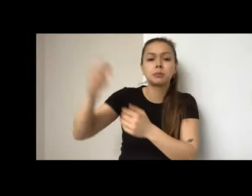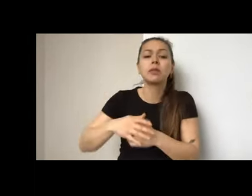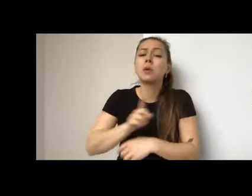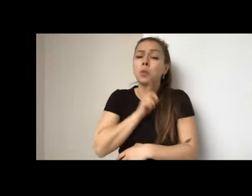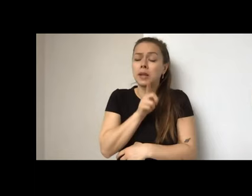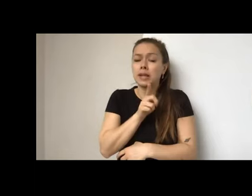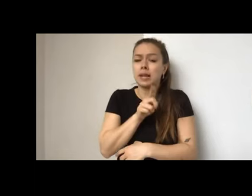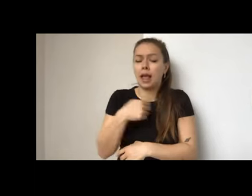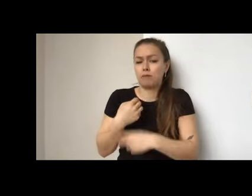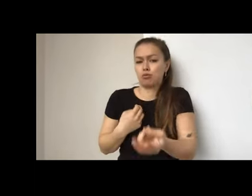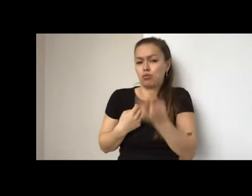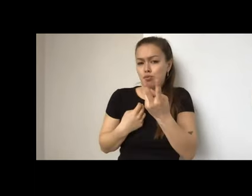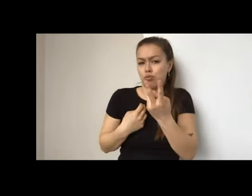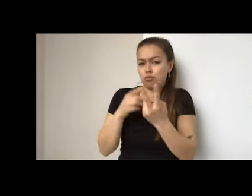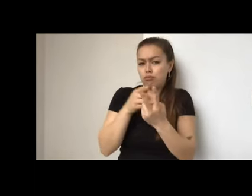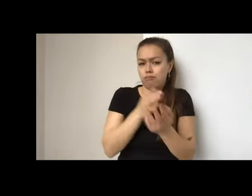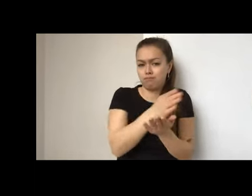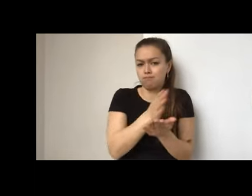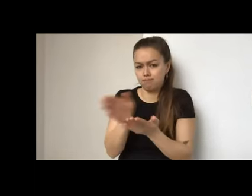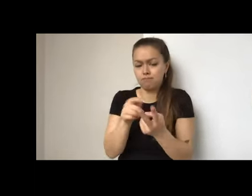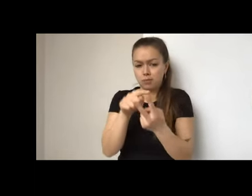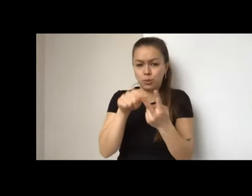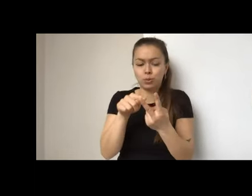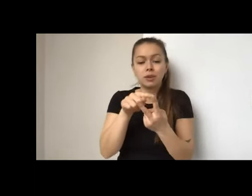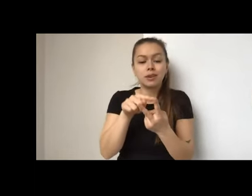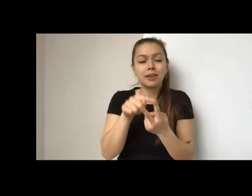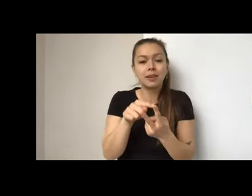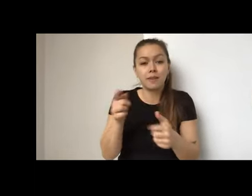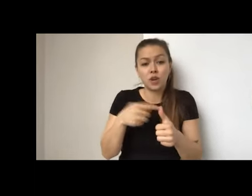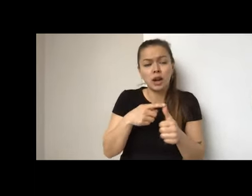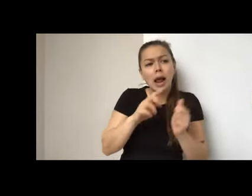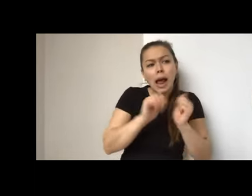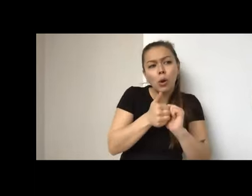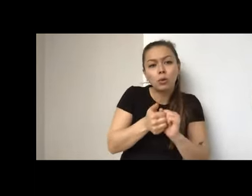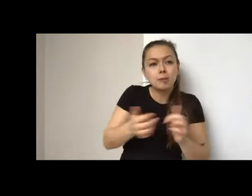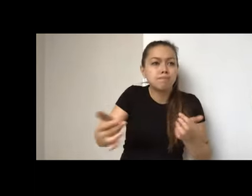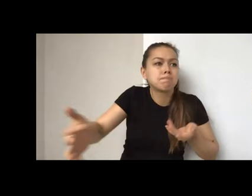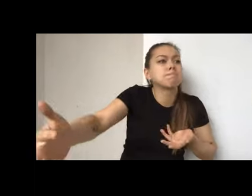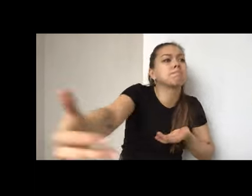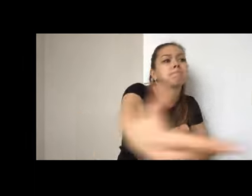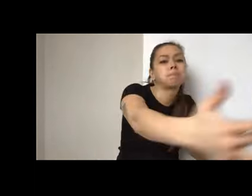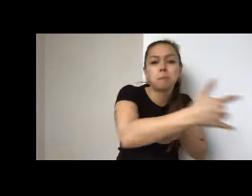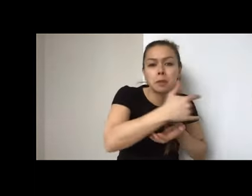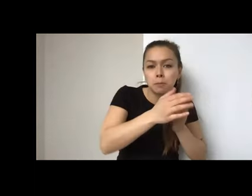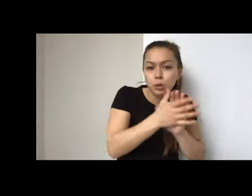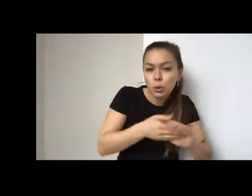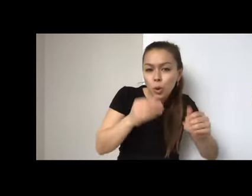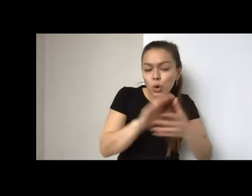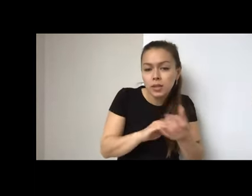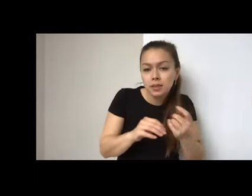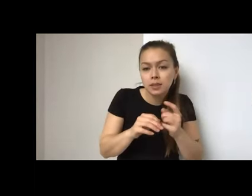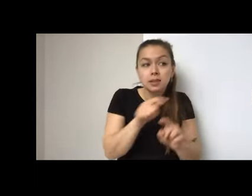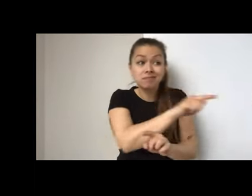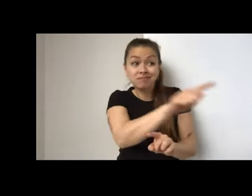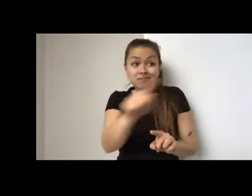specific areas. Um, you know, how do we collect stories, uh, you know, as storytellers who are from these communities, how do we go